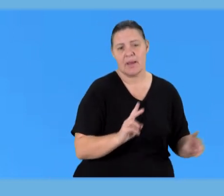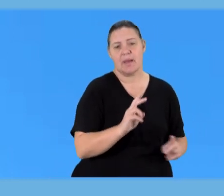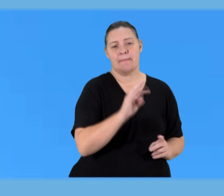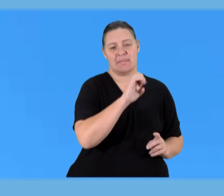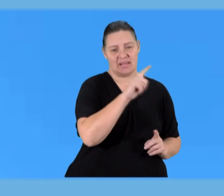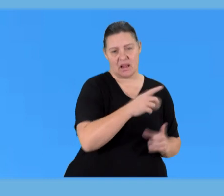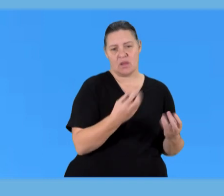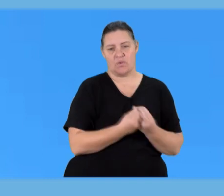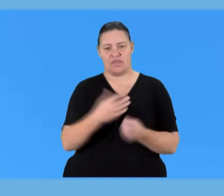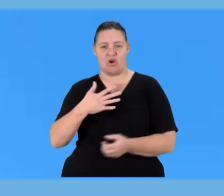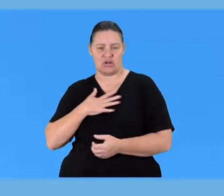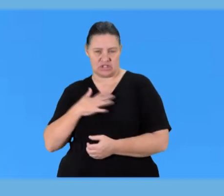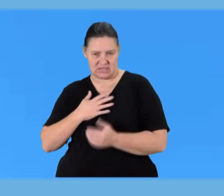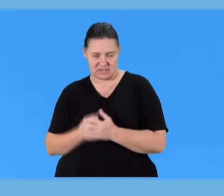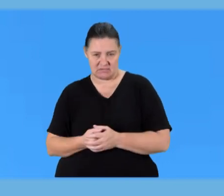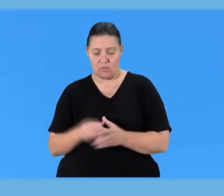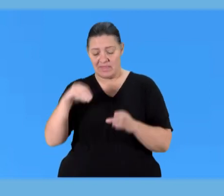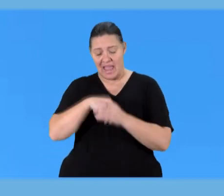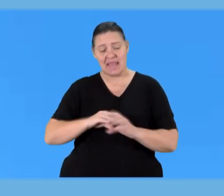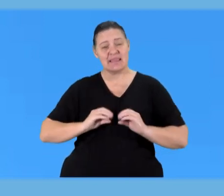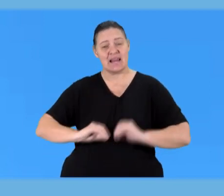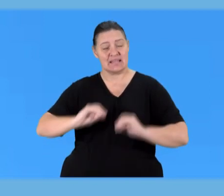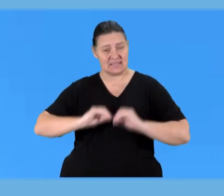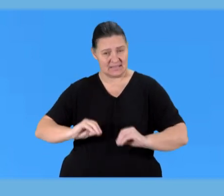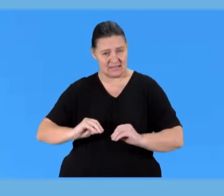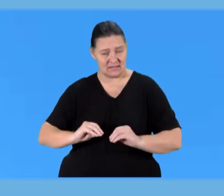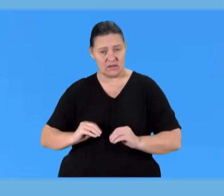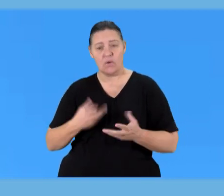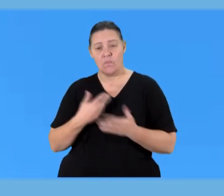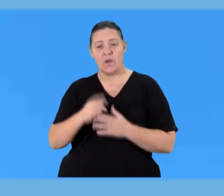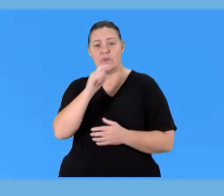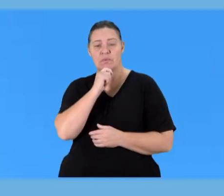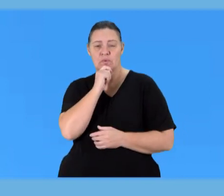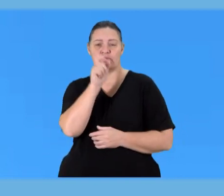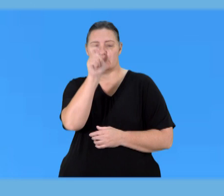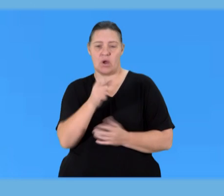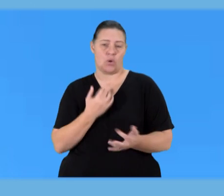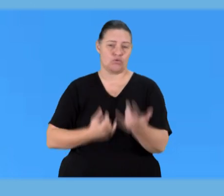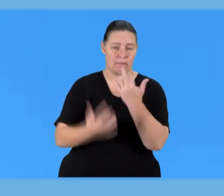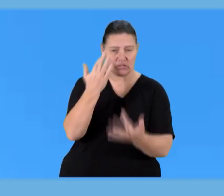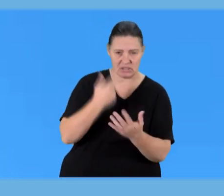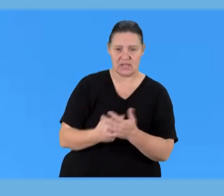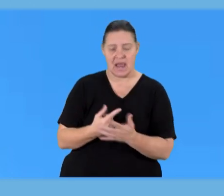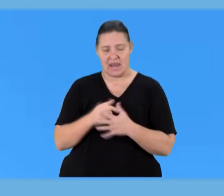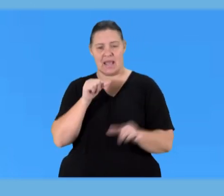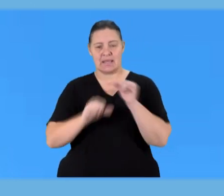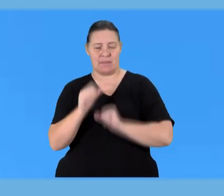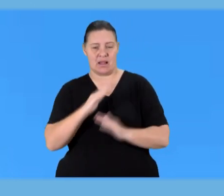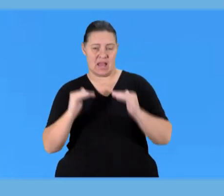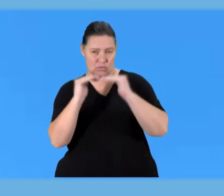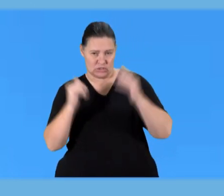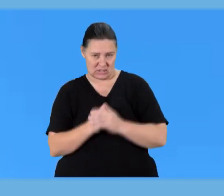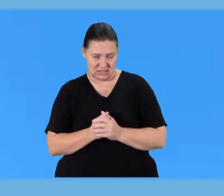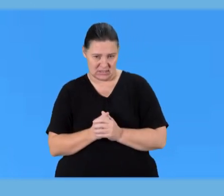oxygen and then now in the lesson that we went through we used words such as combustion and chemical